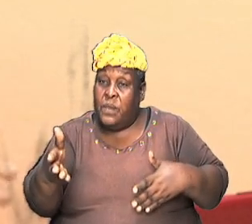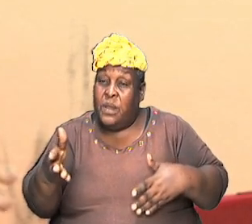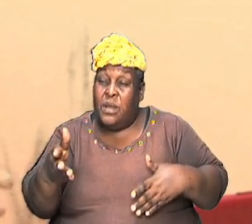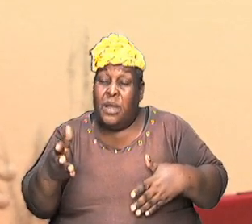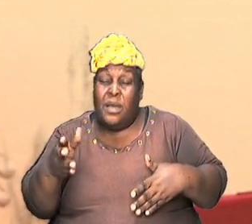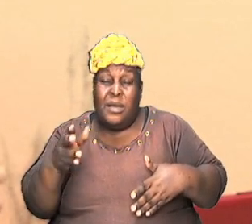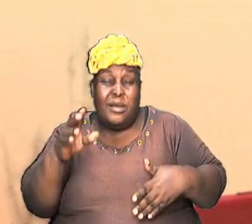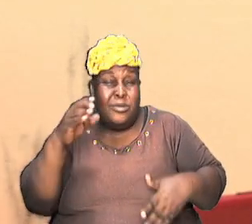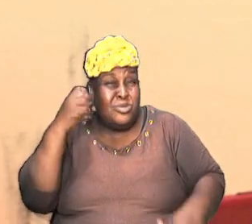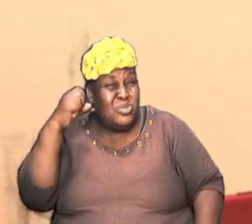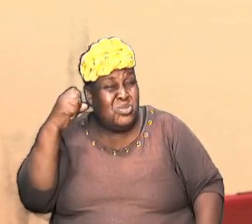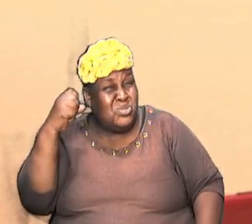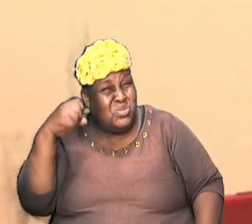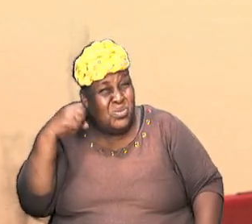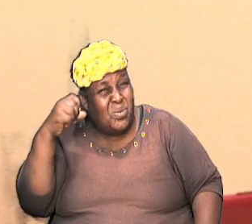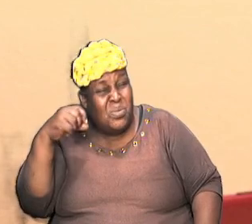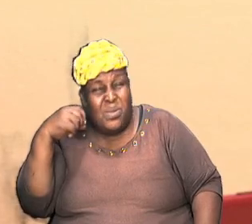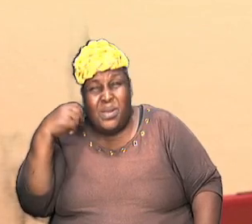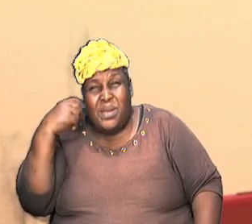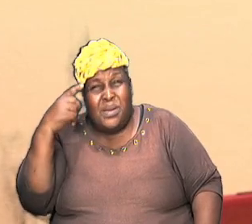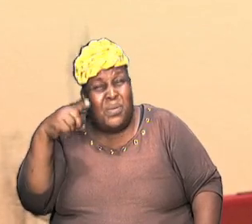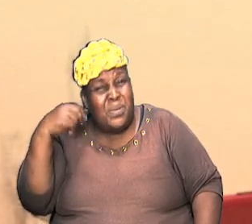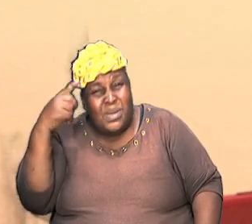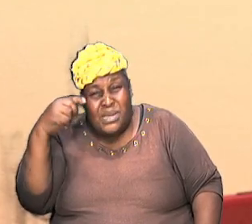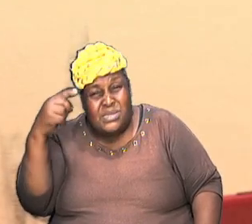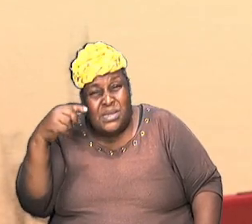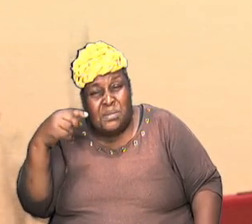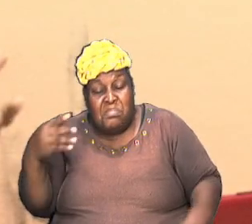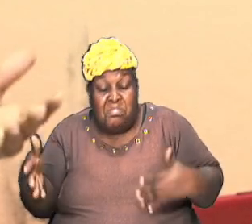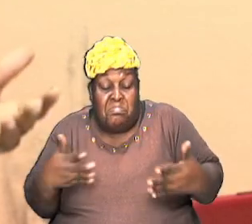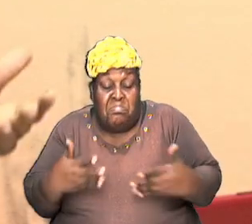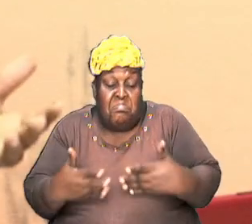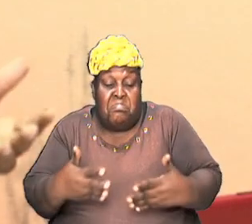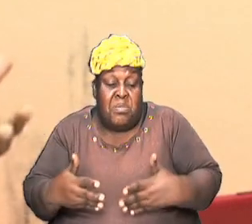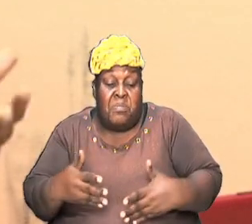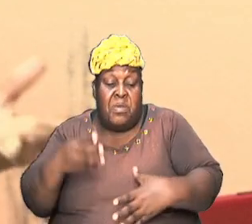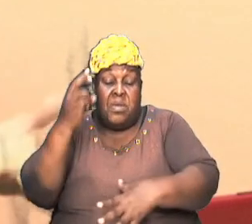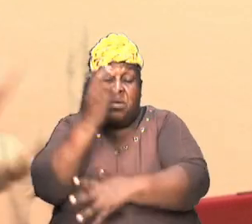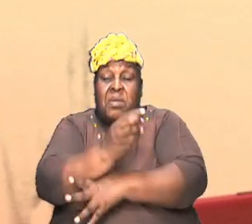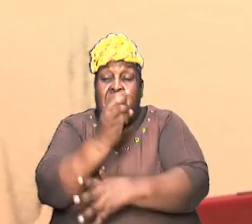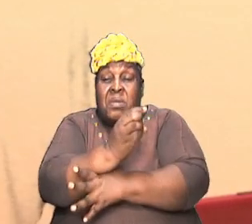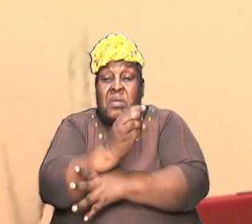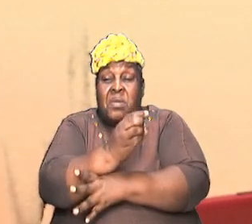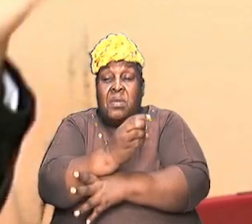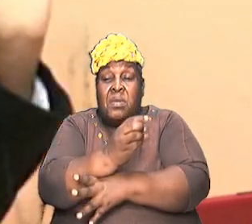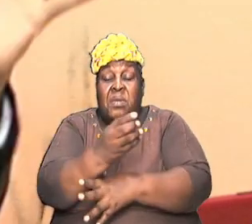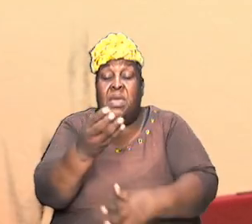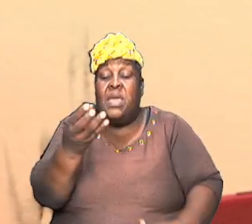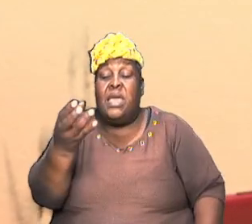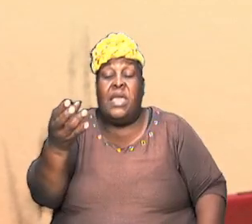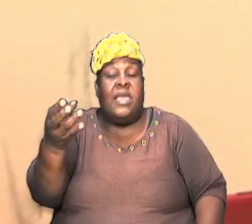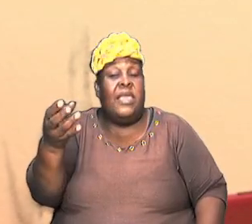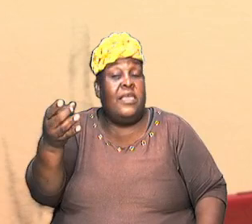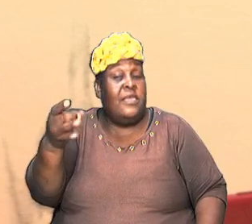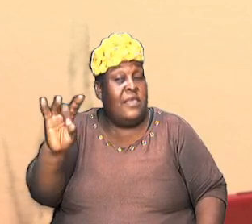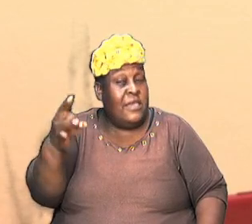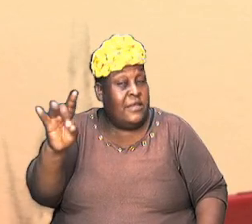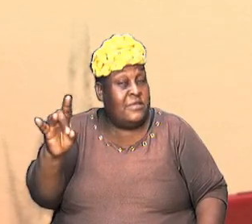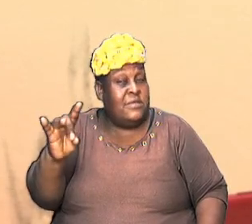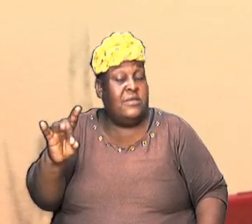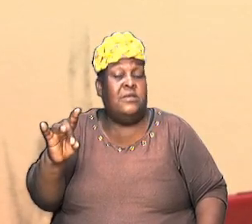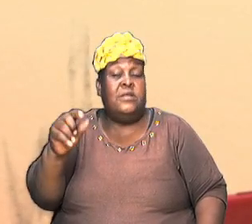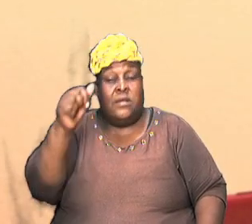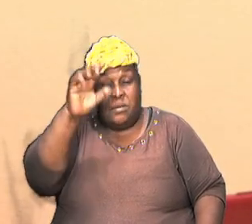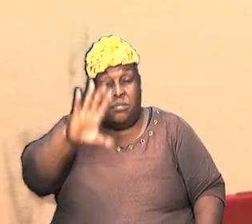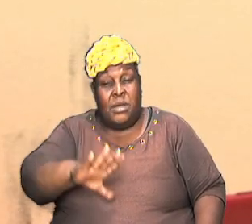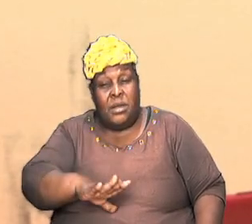crazy because I think it might have been Abraham with about less than about 18 men few and